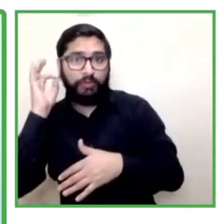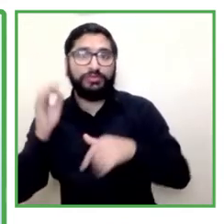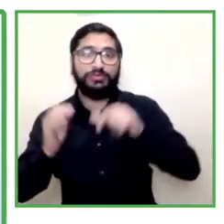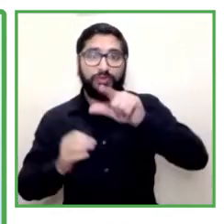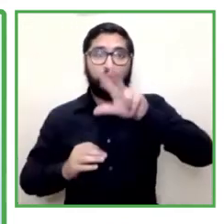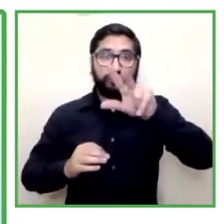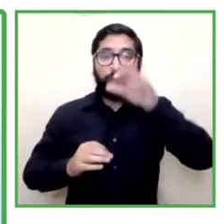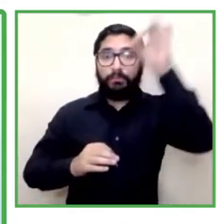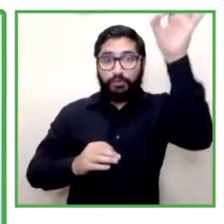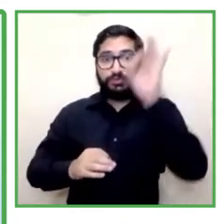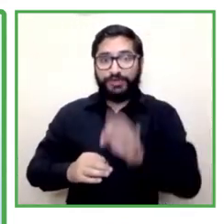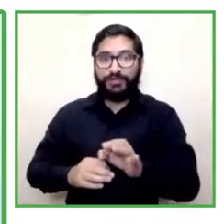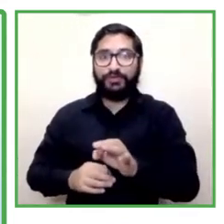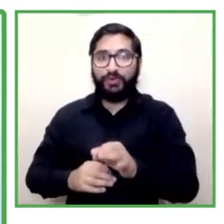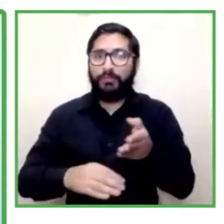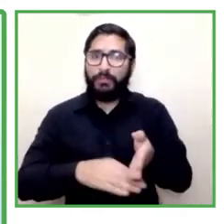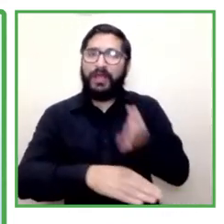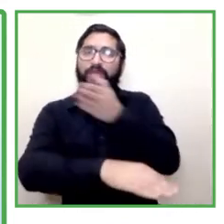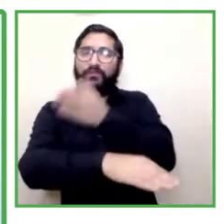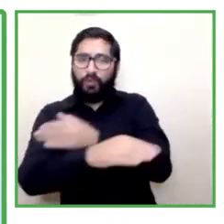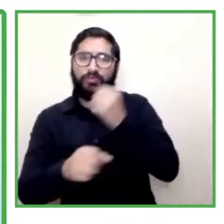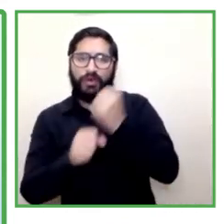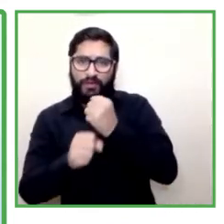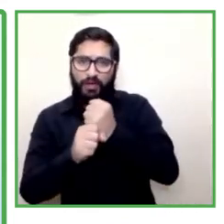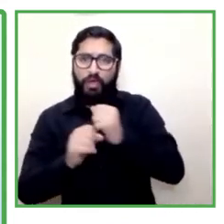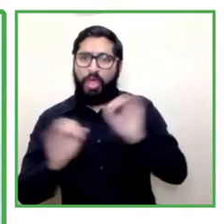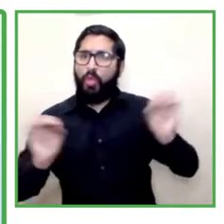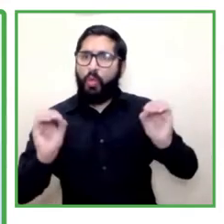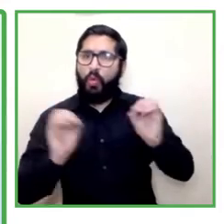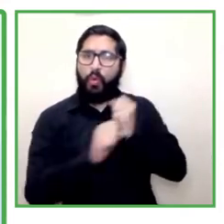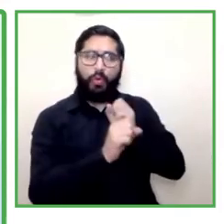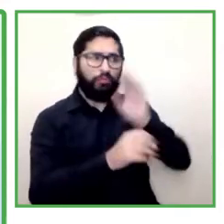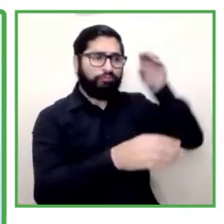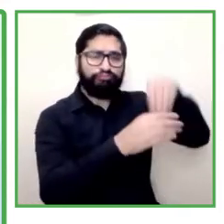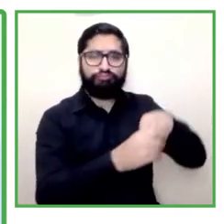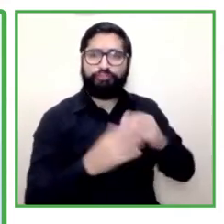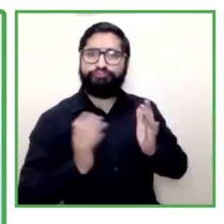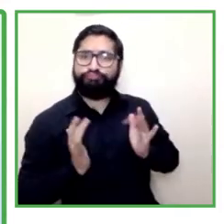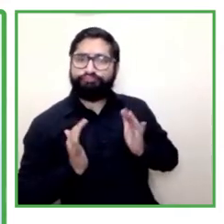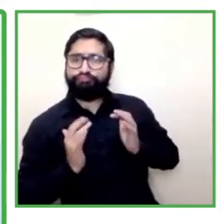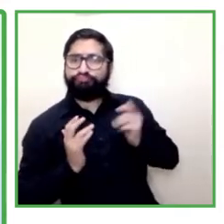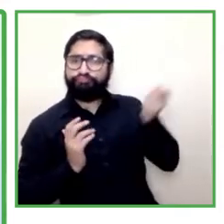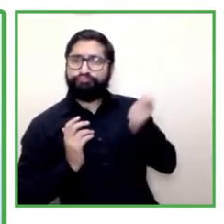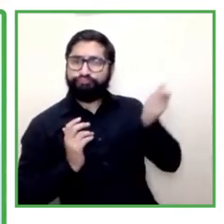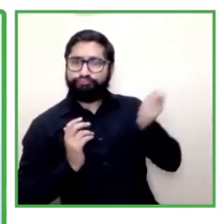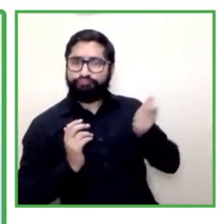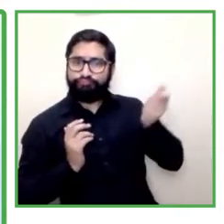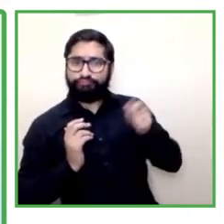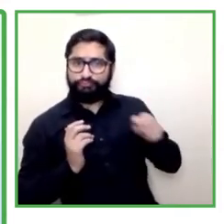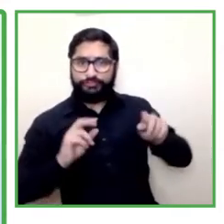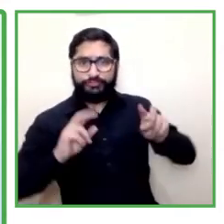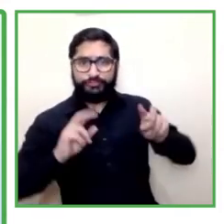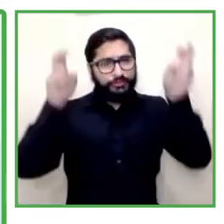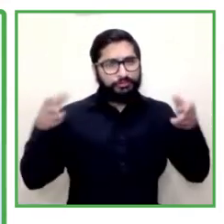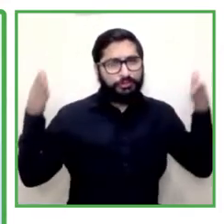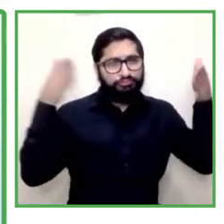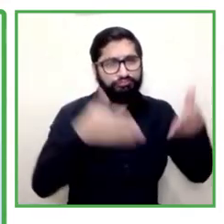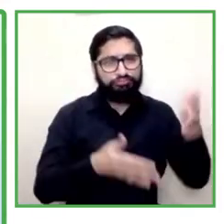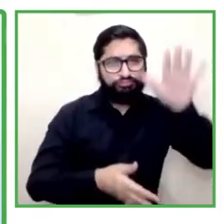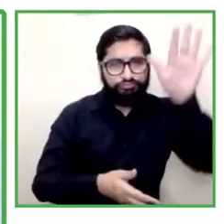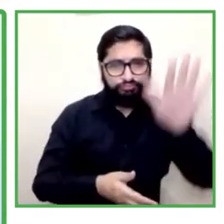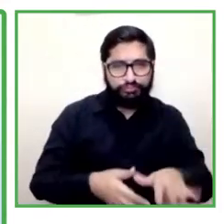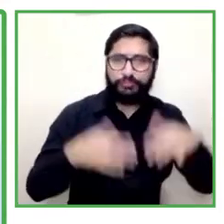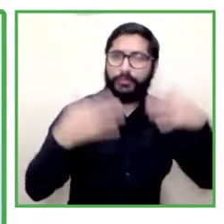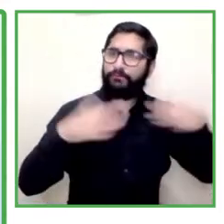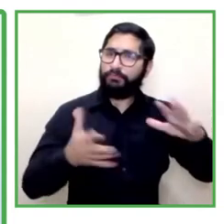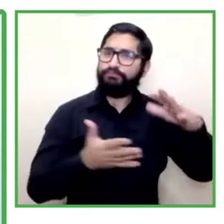women and over 60 percent were unemployed when they entered our program now regarding the success factors